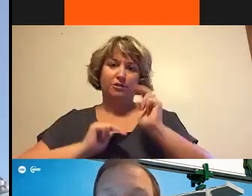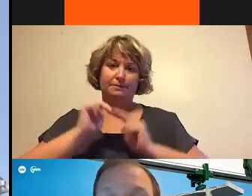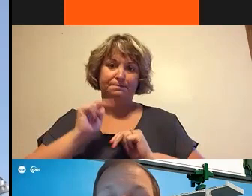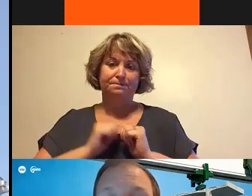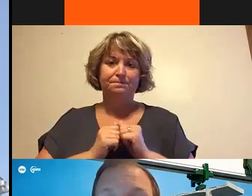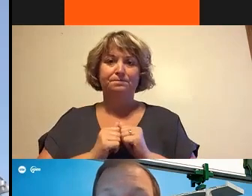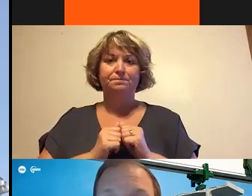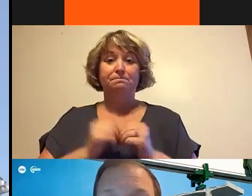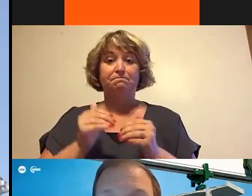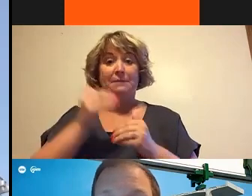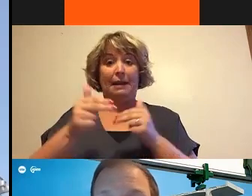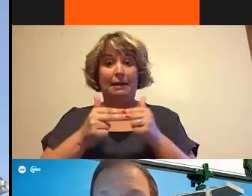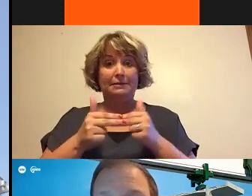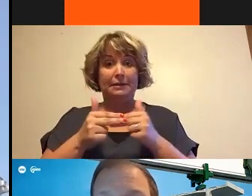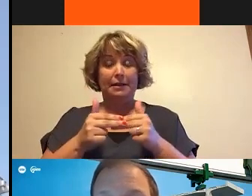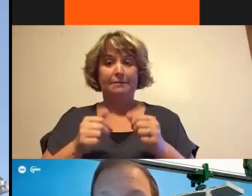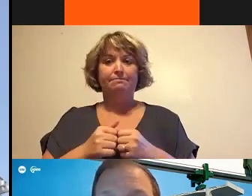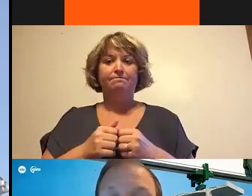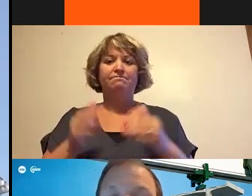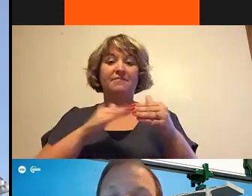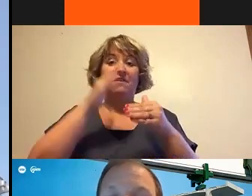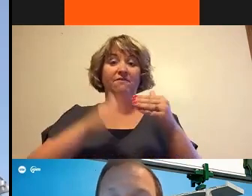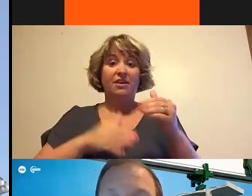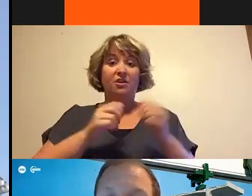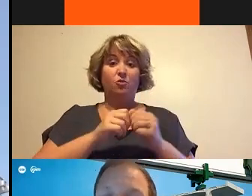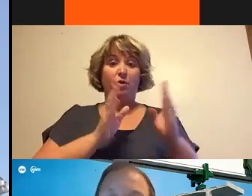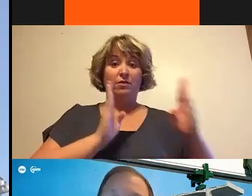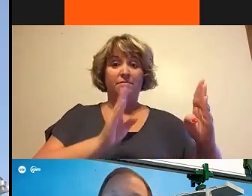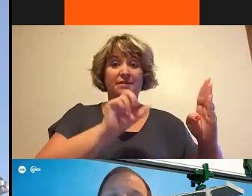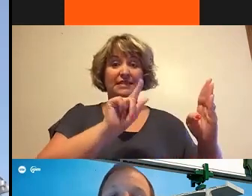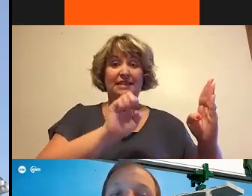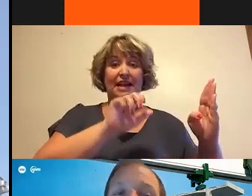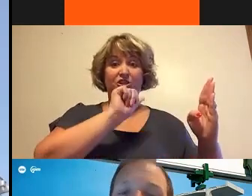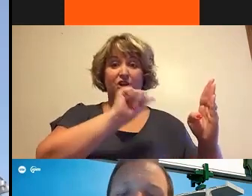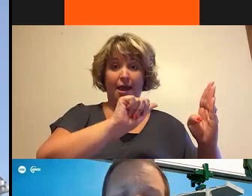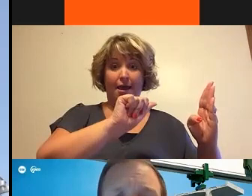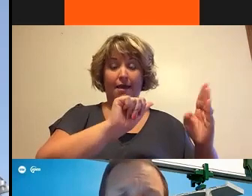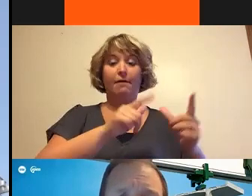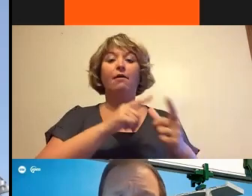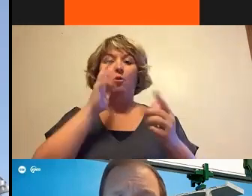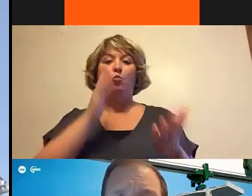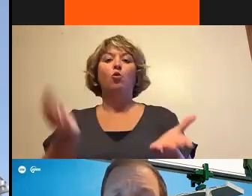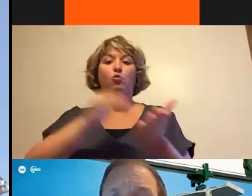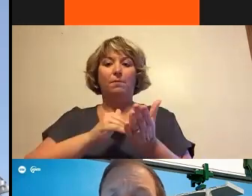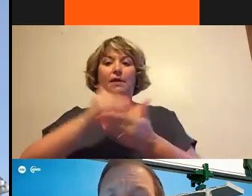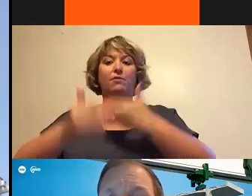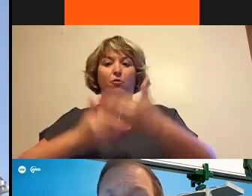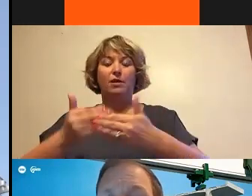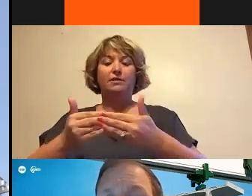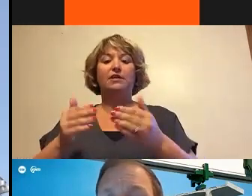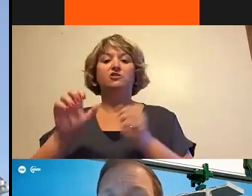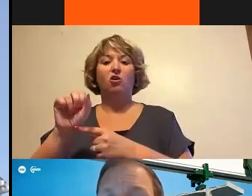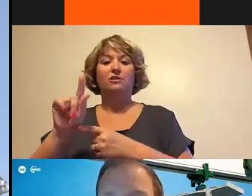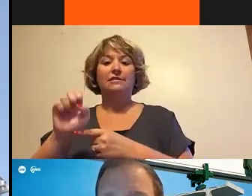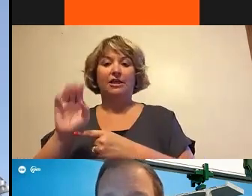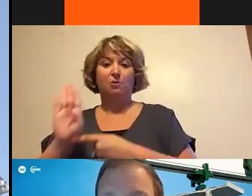Once we're complete on stage A, which is the eastern box, we'll be repeating the process on stage B. The impacts